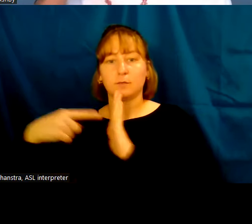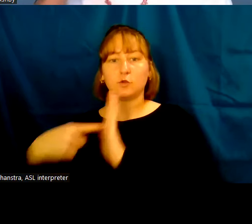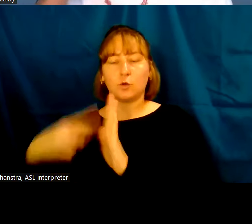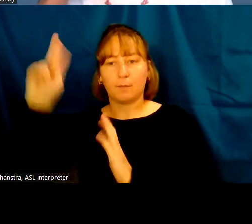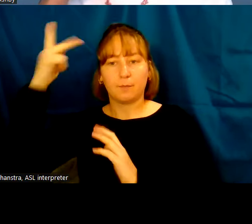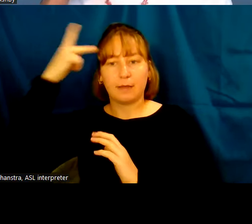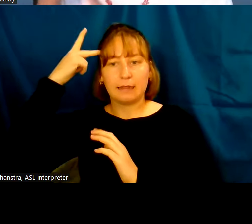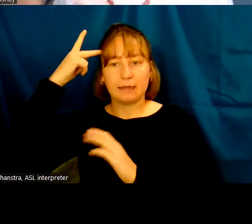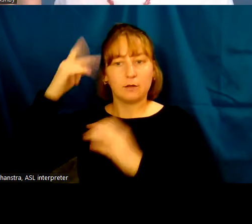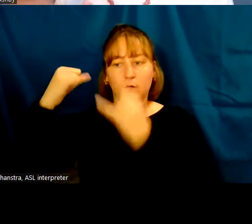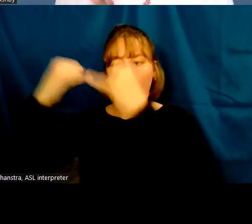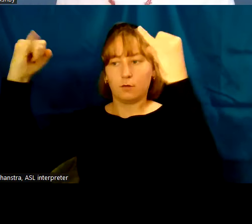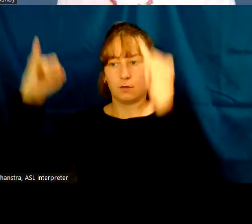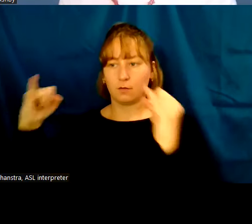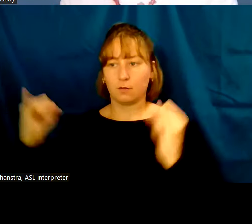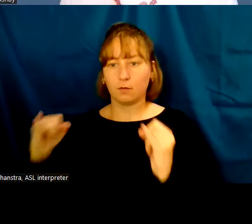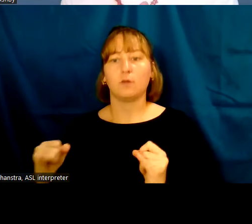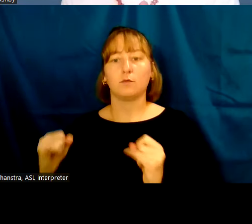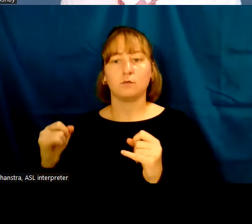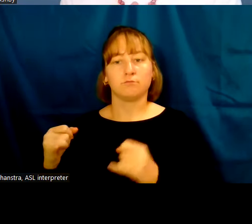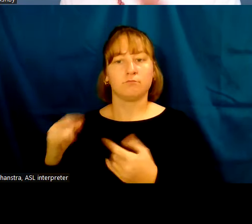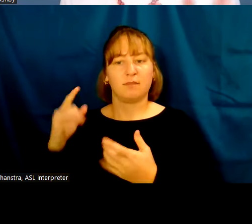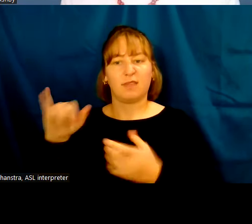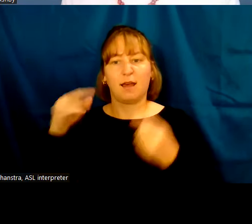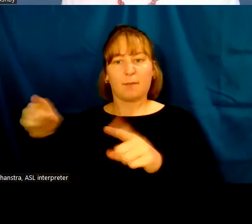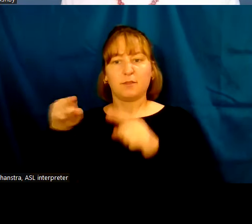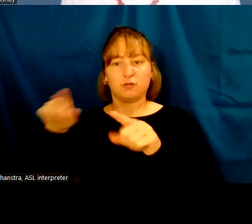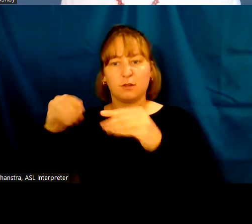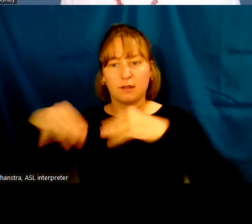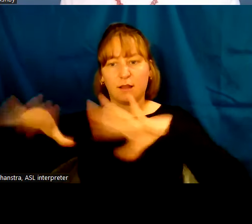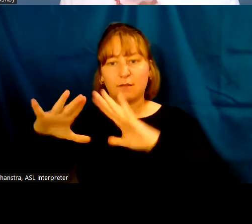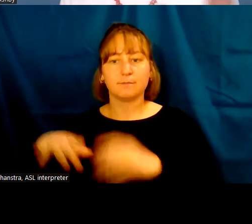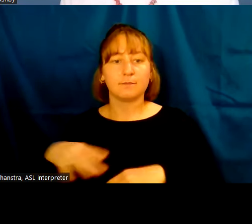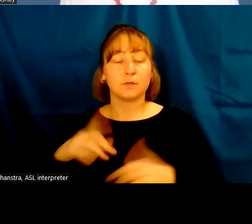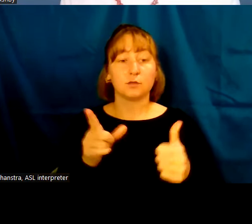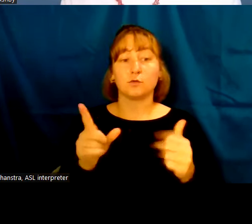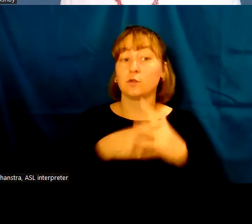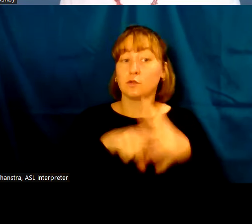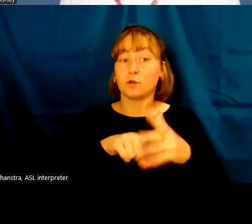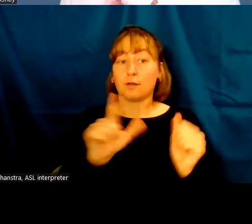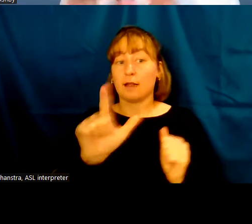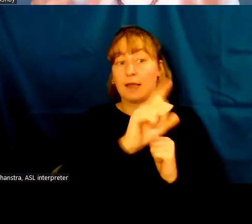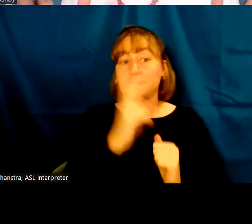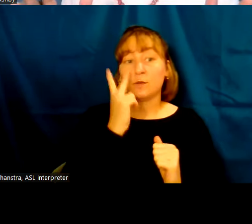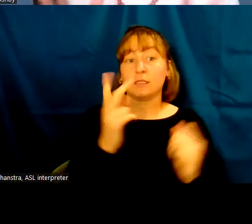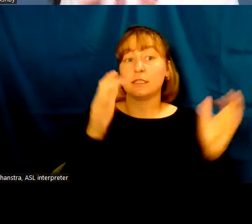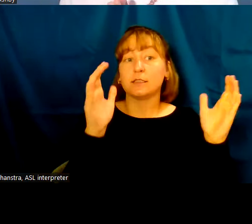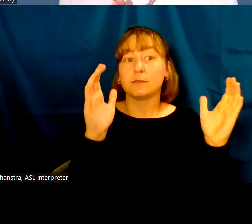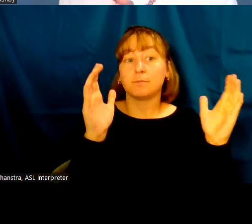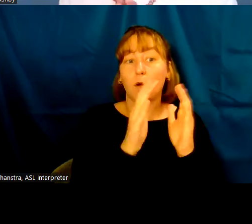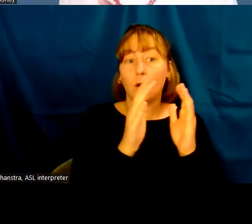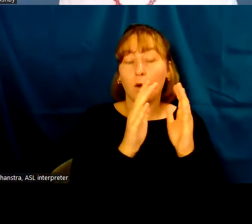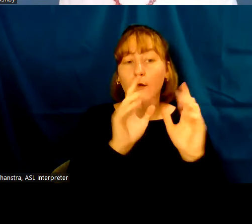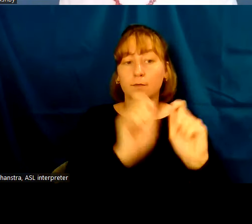formations that arose in this land. So to start on the left, you see that small inset. I'd like to